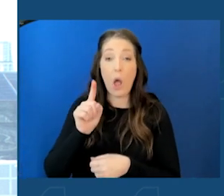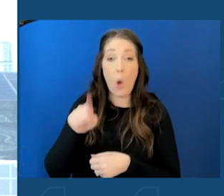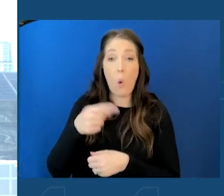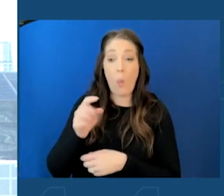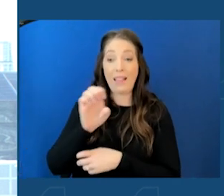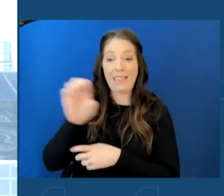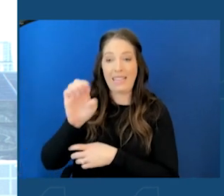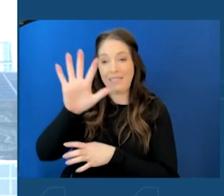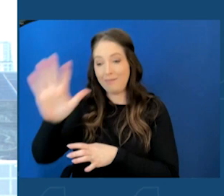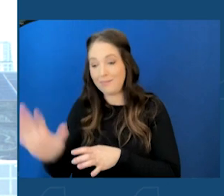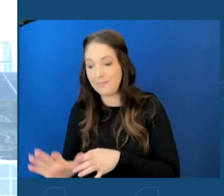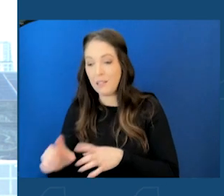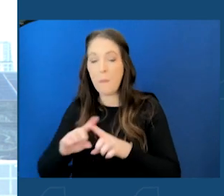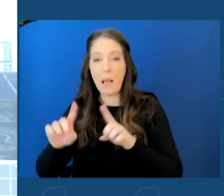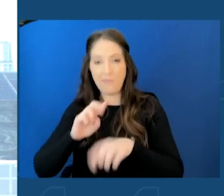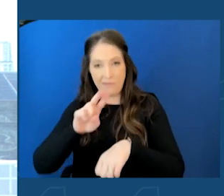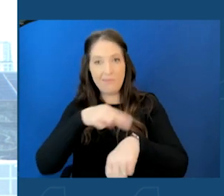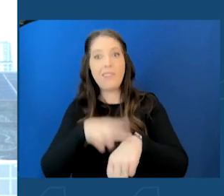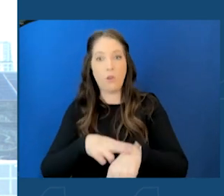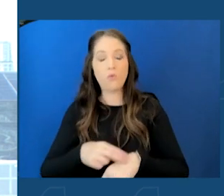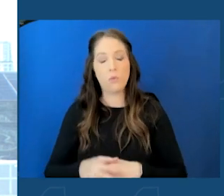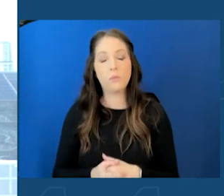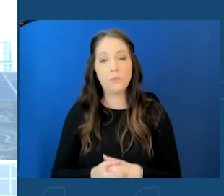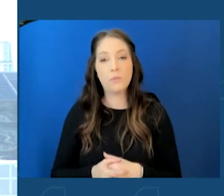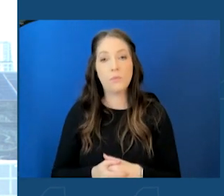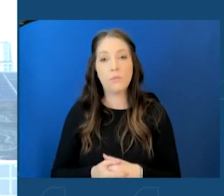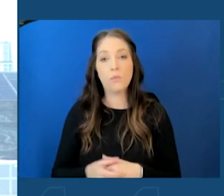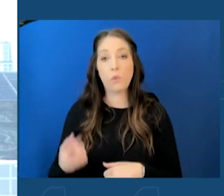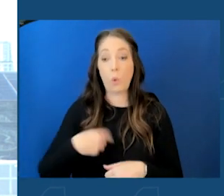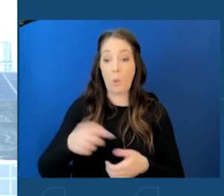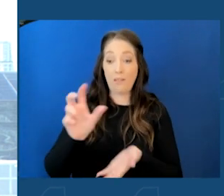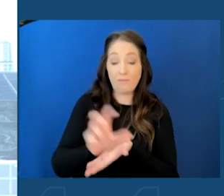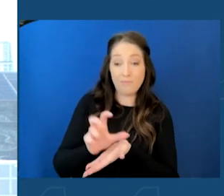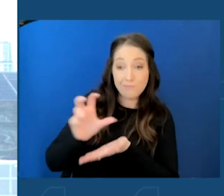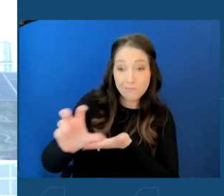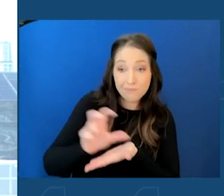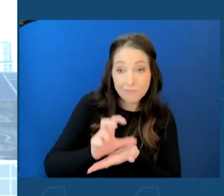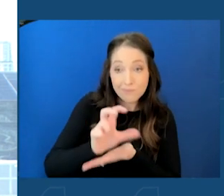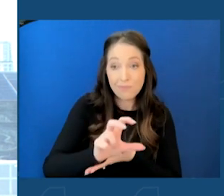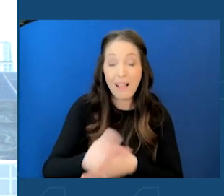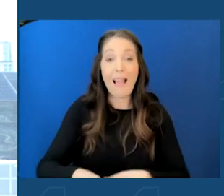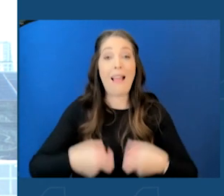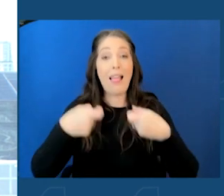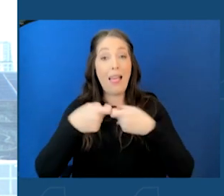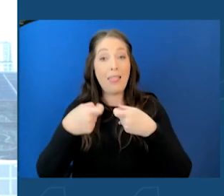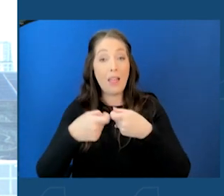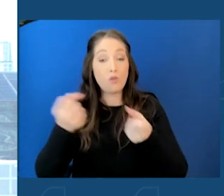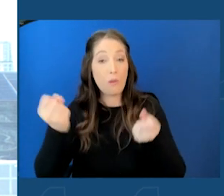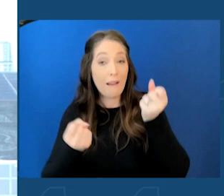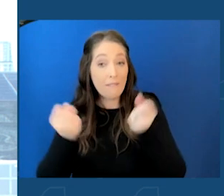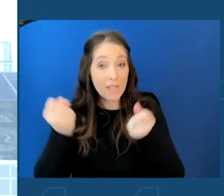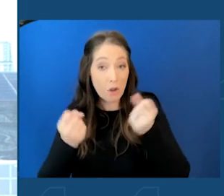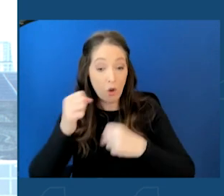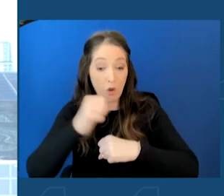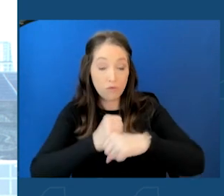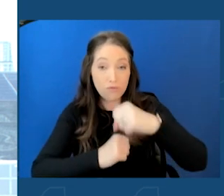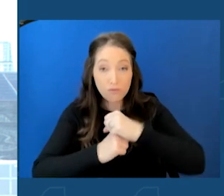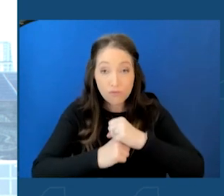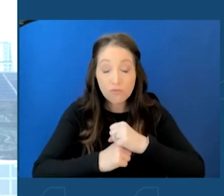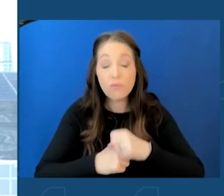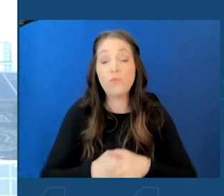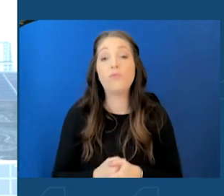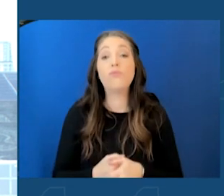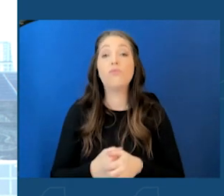We're investing separately, heavily, in electric vehicle infrastructure. We put in place innovative new